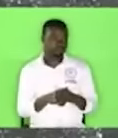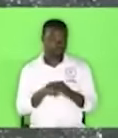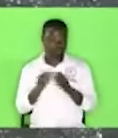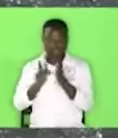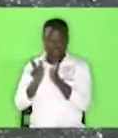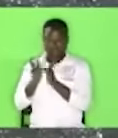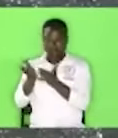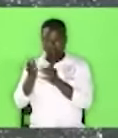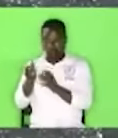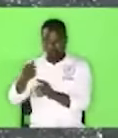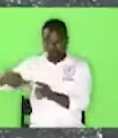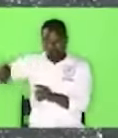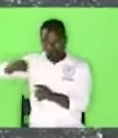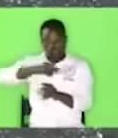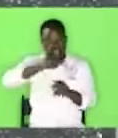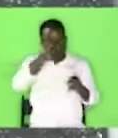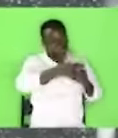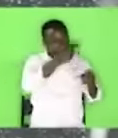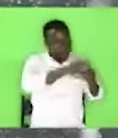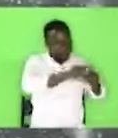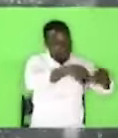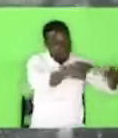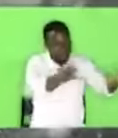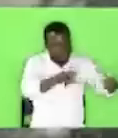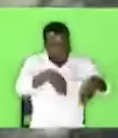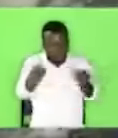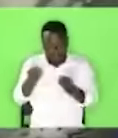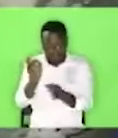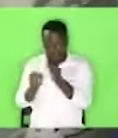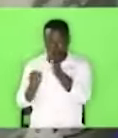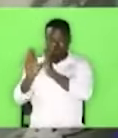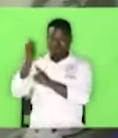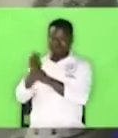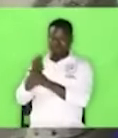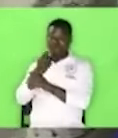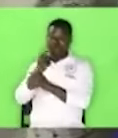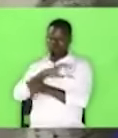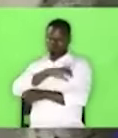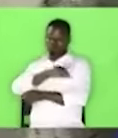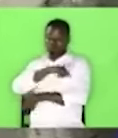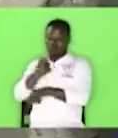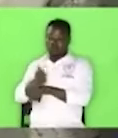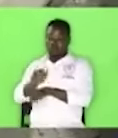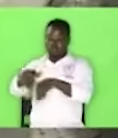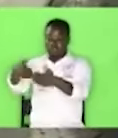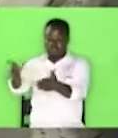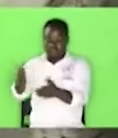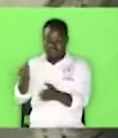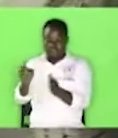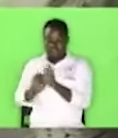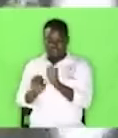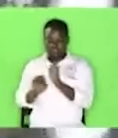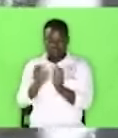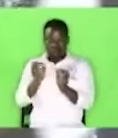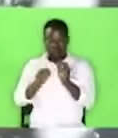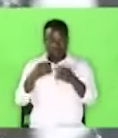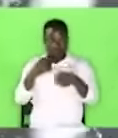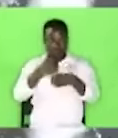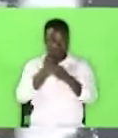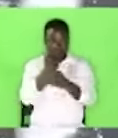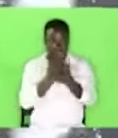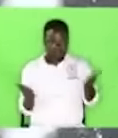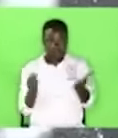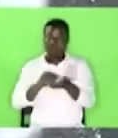us to name everything. Now if he didn't do that any time that we manufactured something like this we needed to